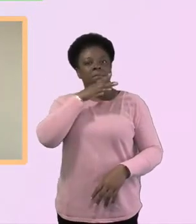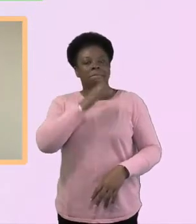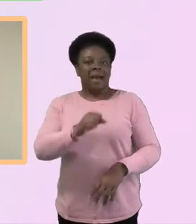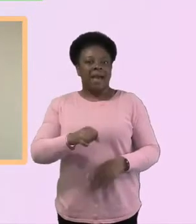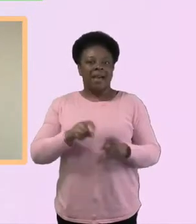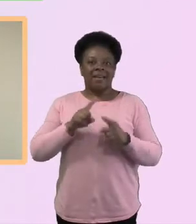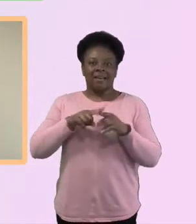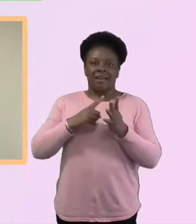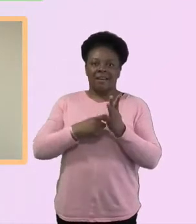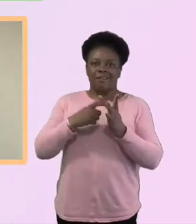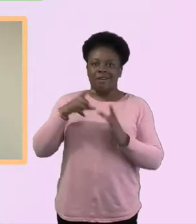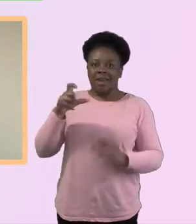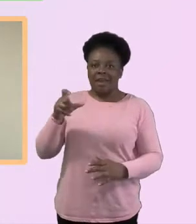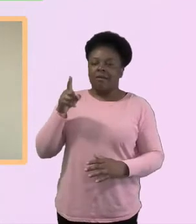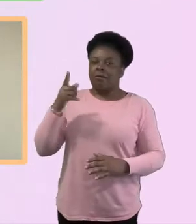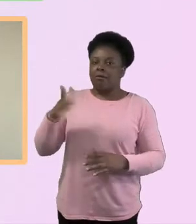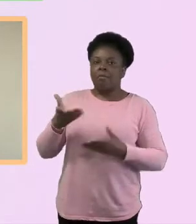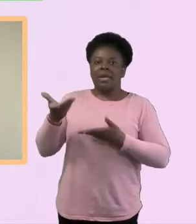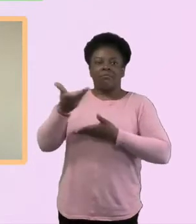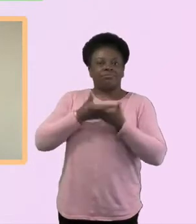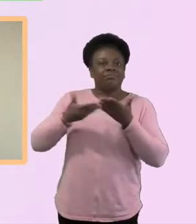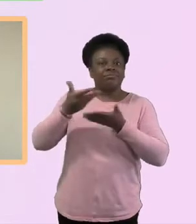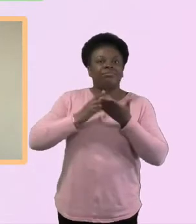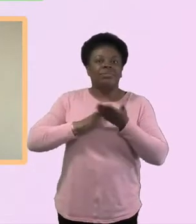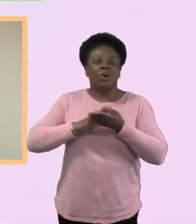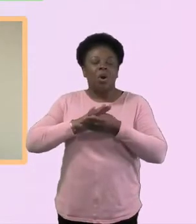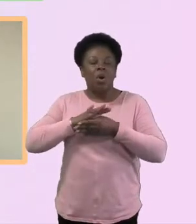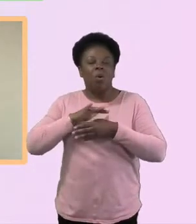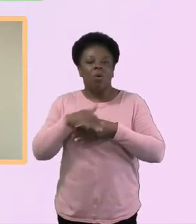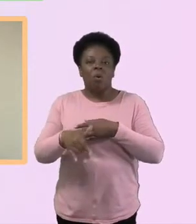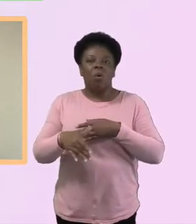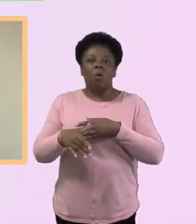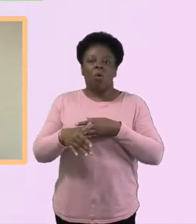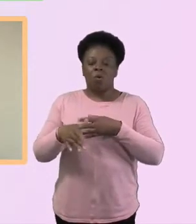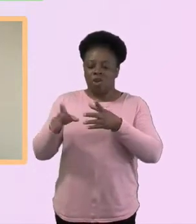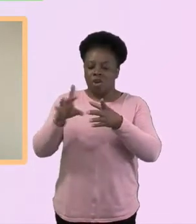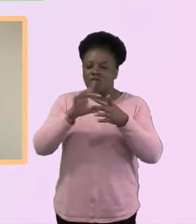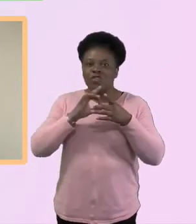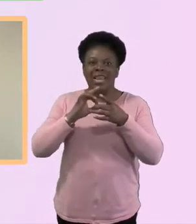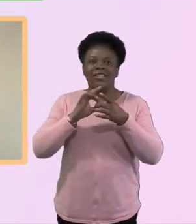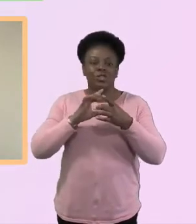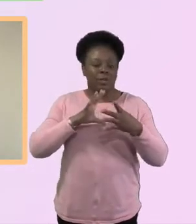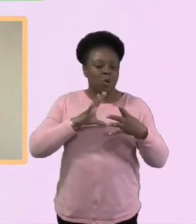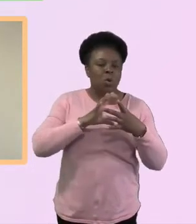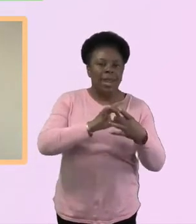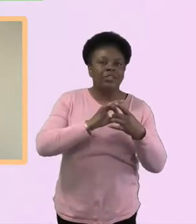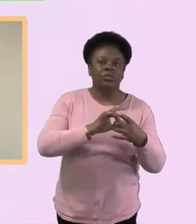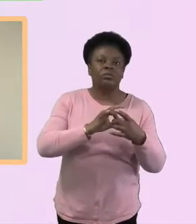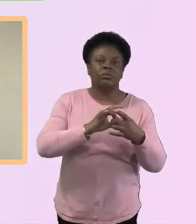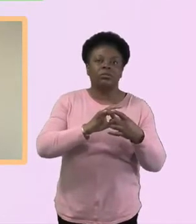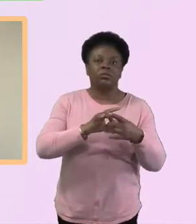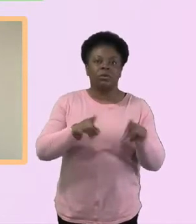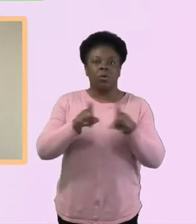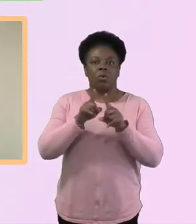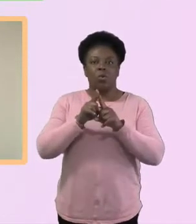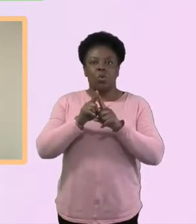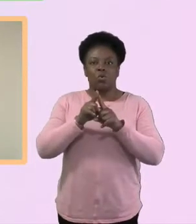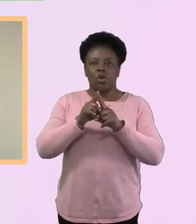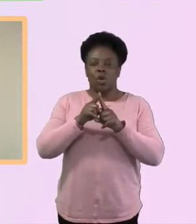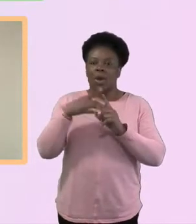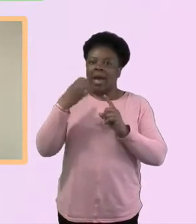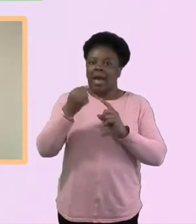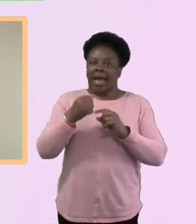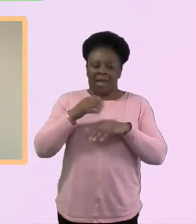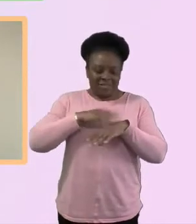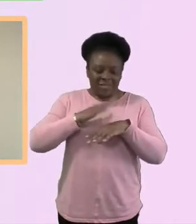connections, and in lockdown, the kind of call to deepen those one-on-one connections, that really resonated